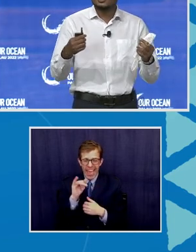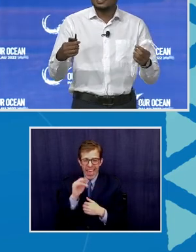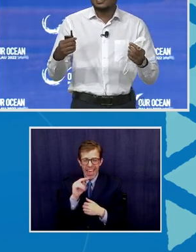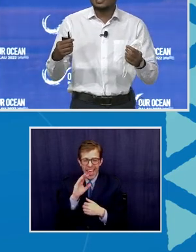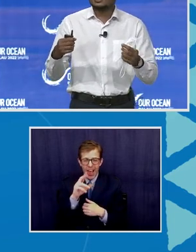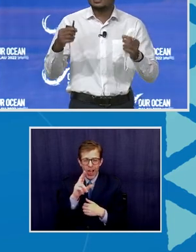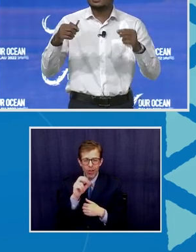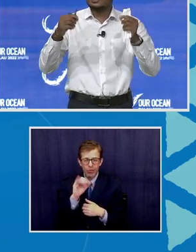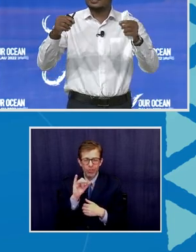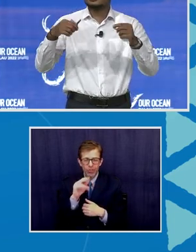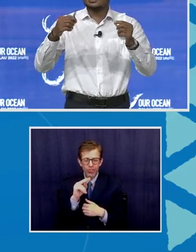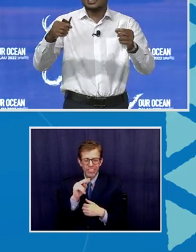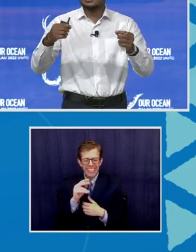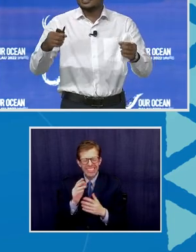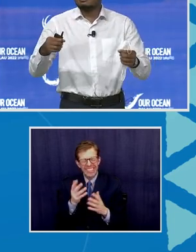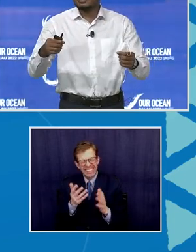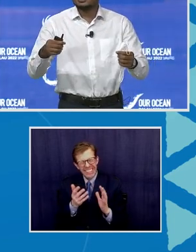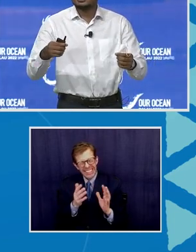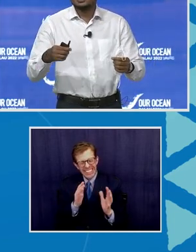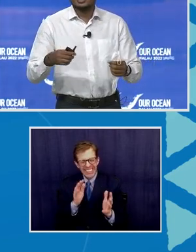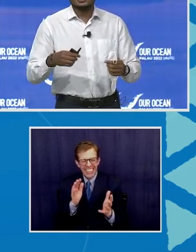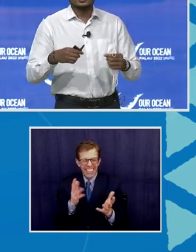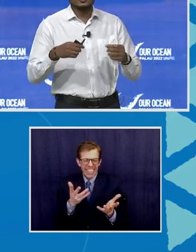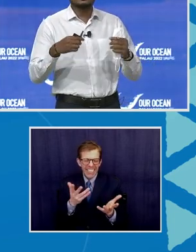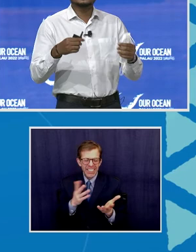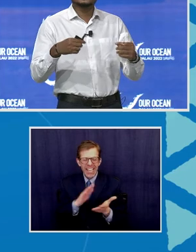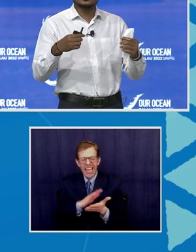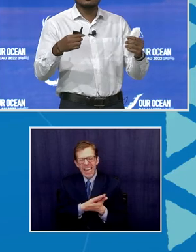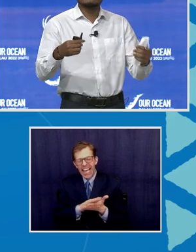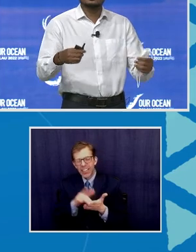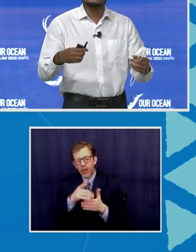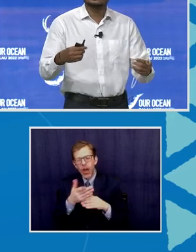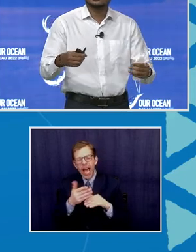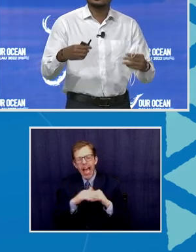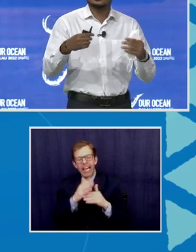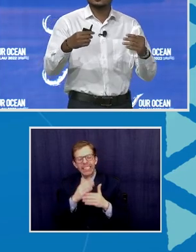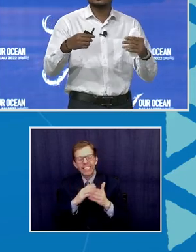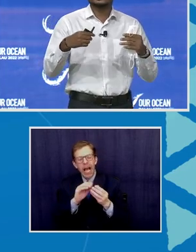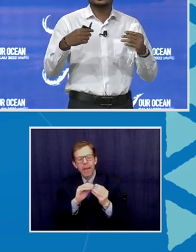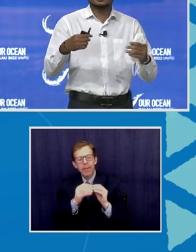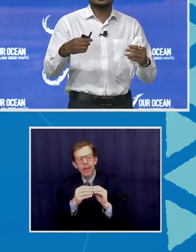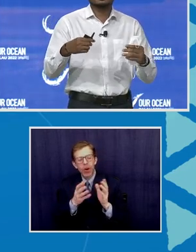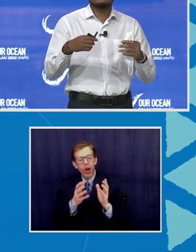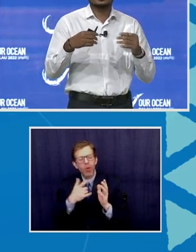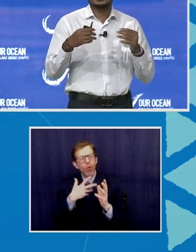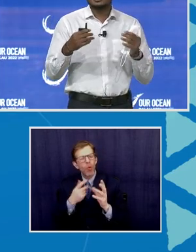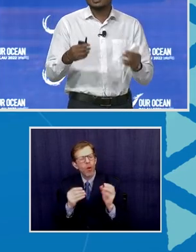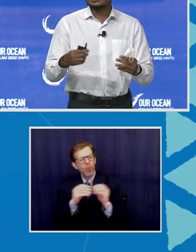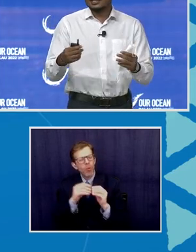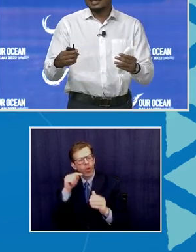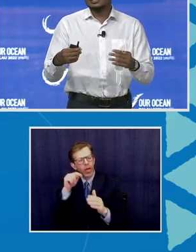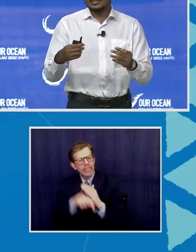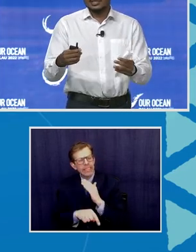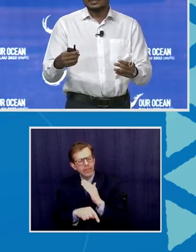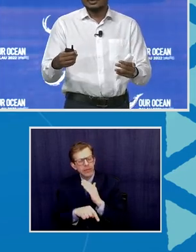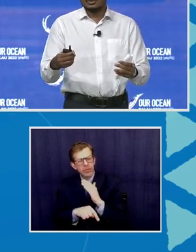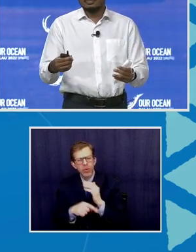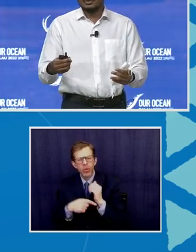more of a tokenized thing, like just adding numbers. And so we want to go beyond that, and that's why we're speaking of an